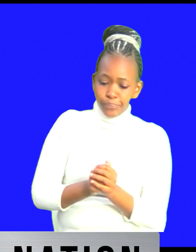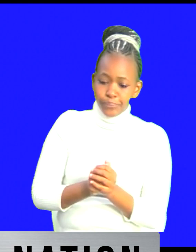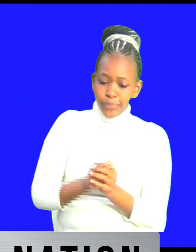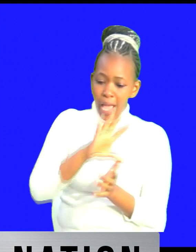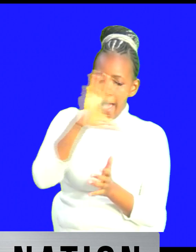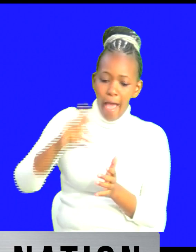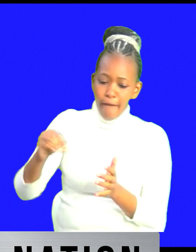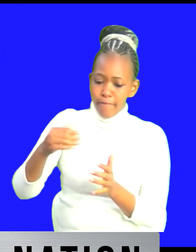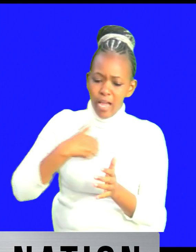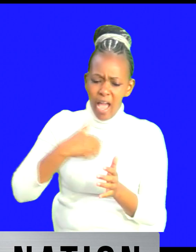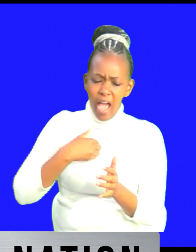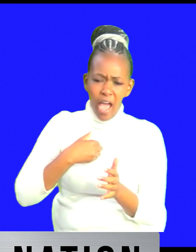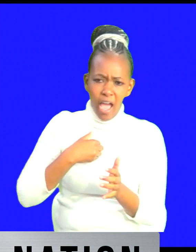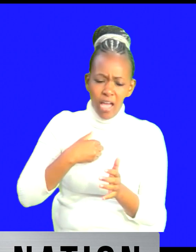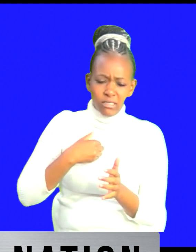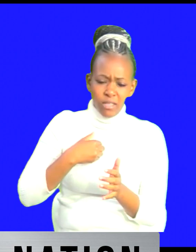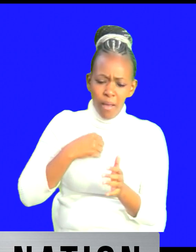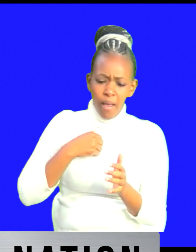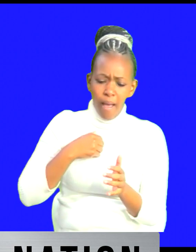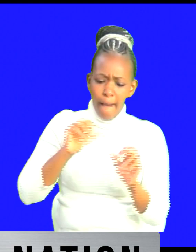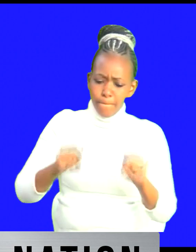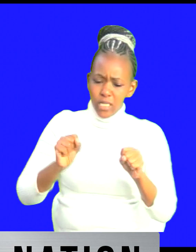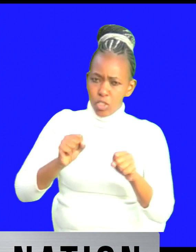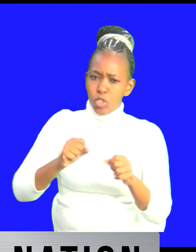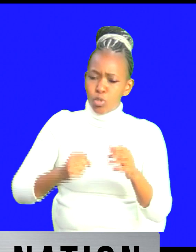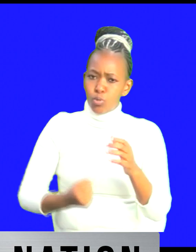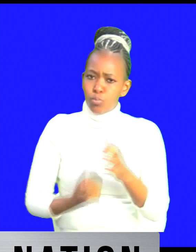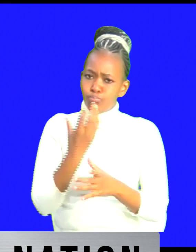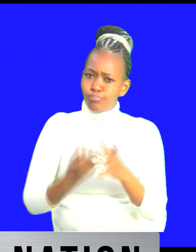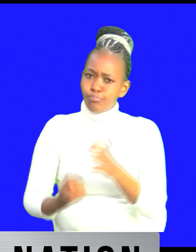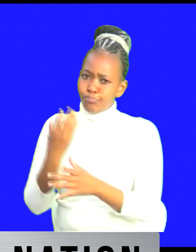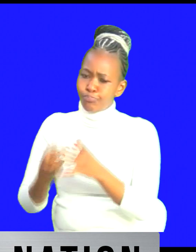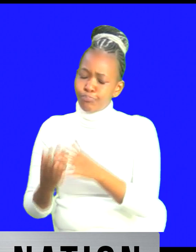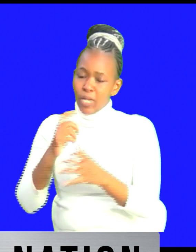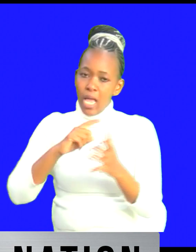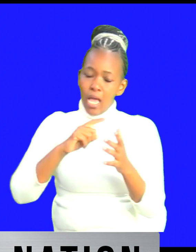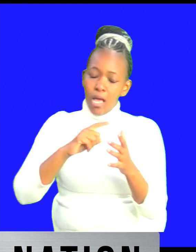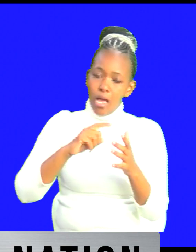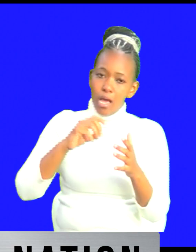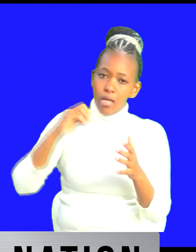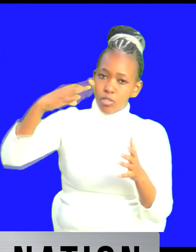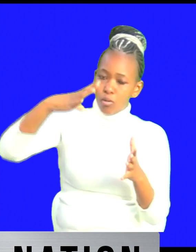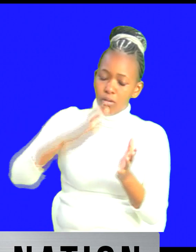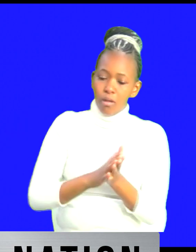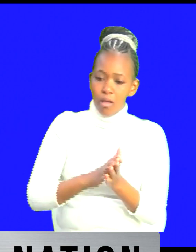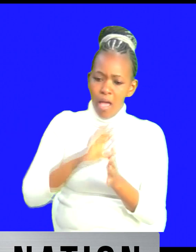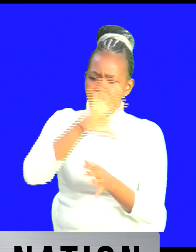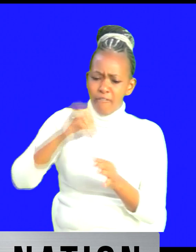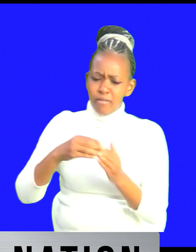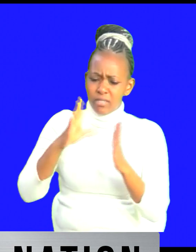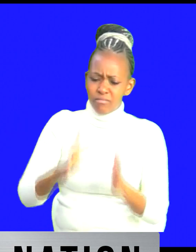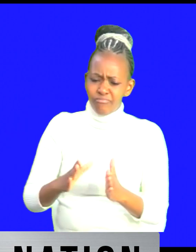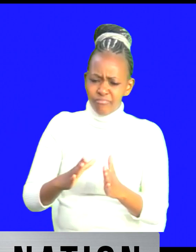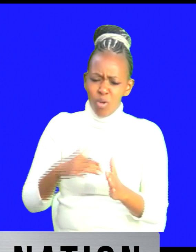generate enough solar and take it to the rest of the world so really i think that african leadership needs to stop this argument of